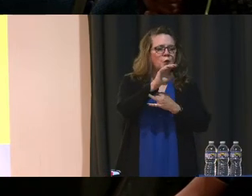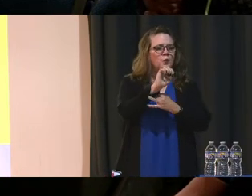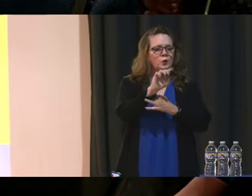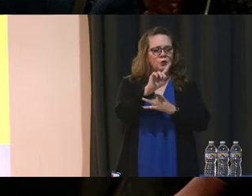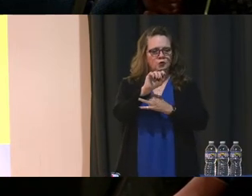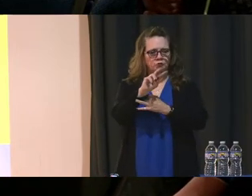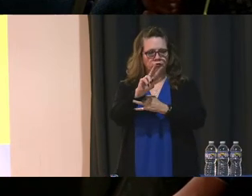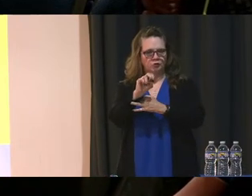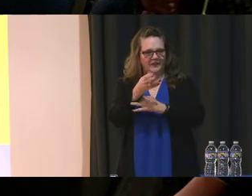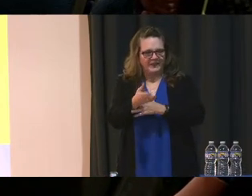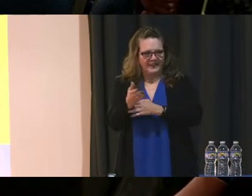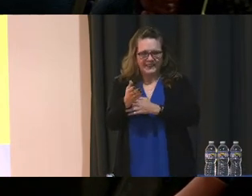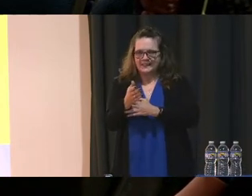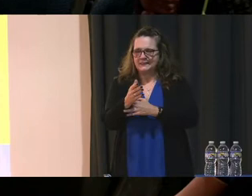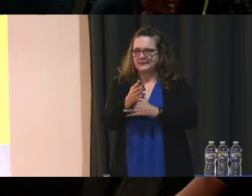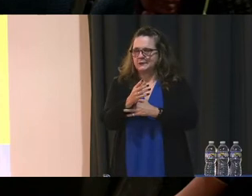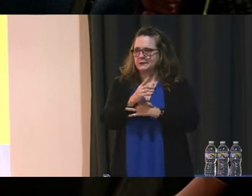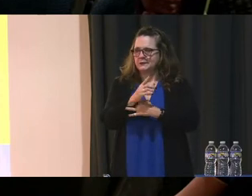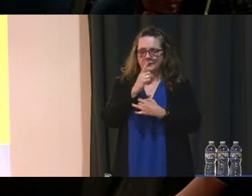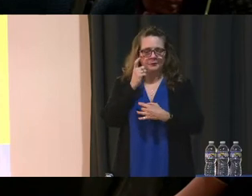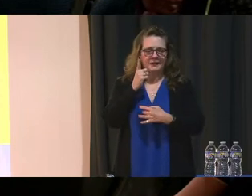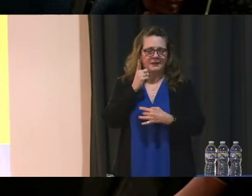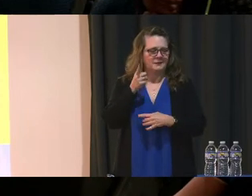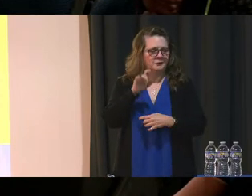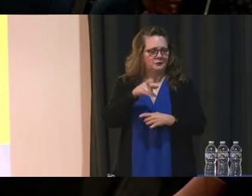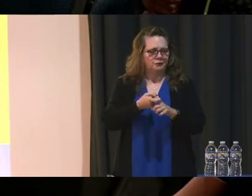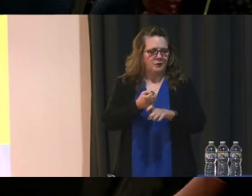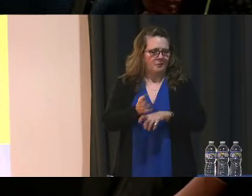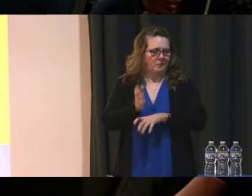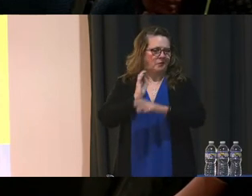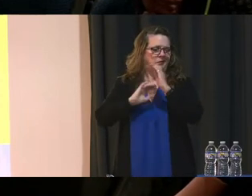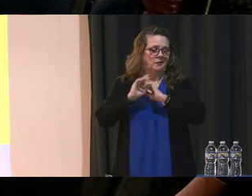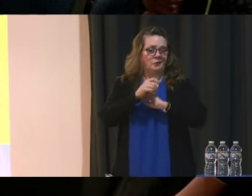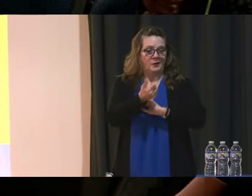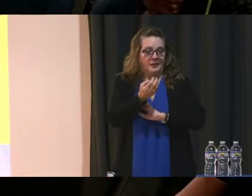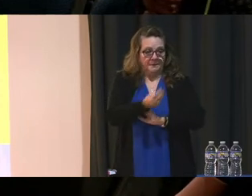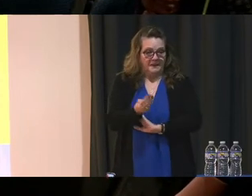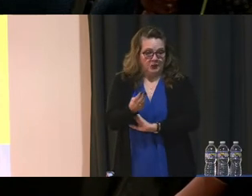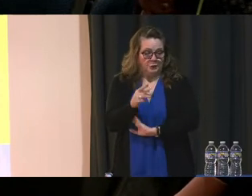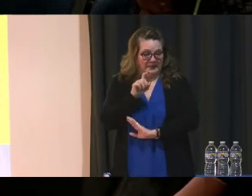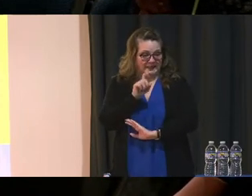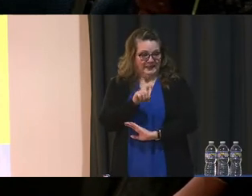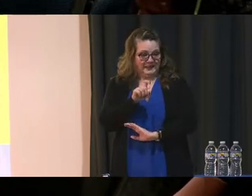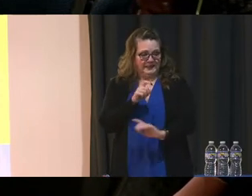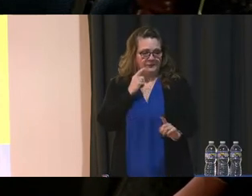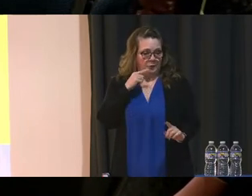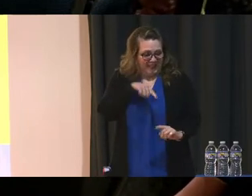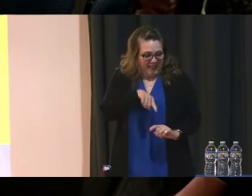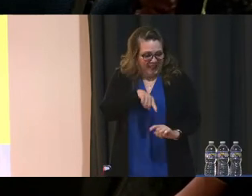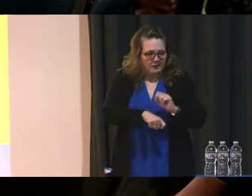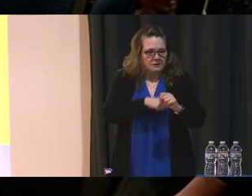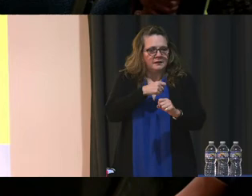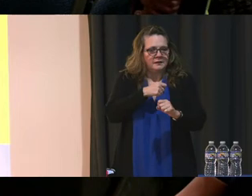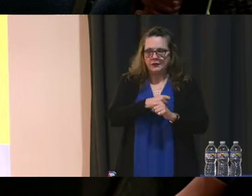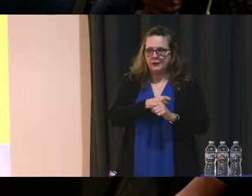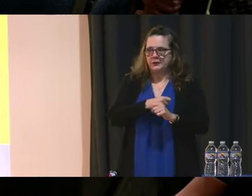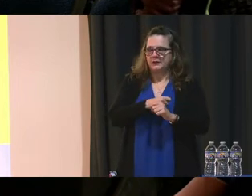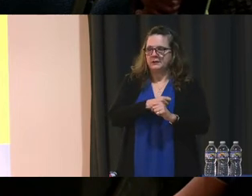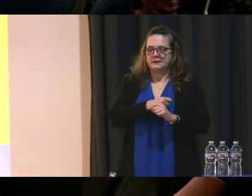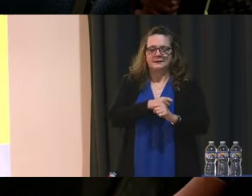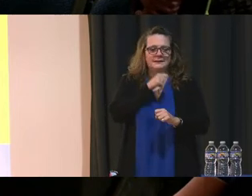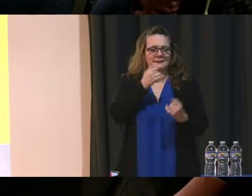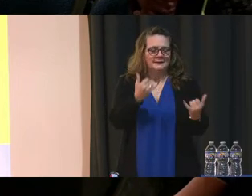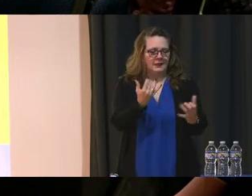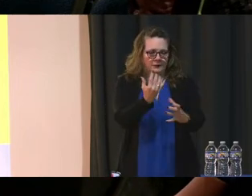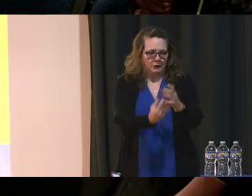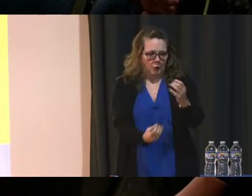because all of this was years ago and any material that is needed for this year is now locked away